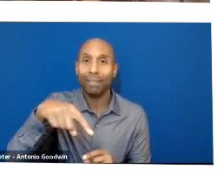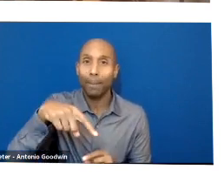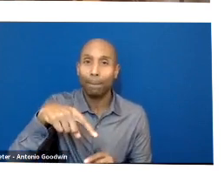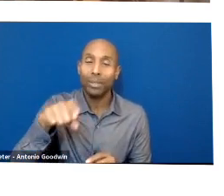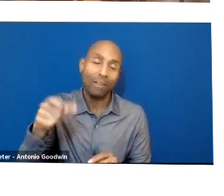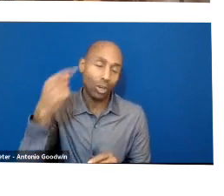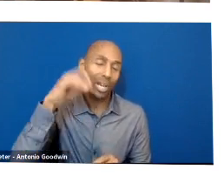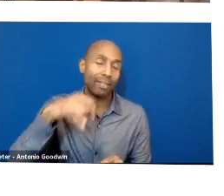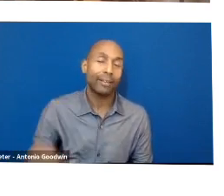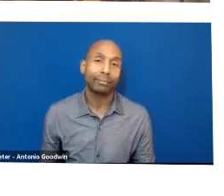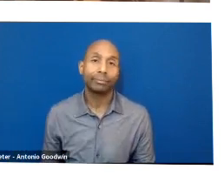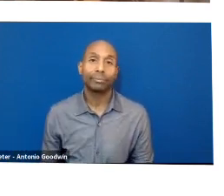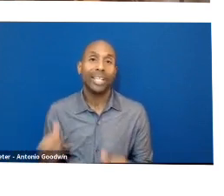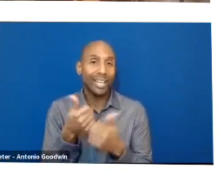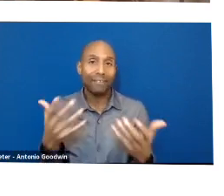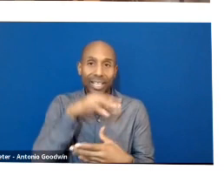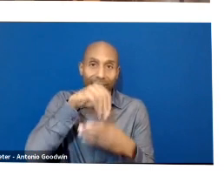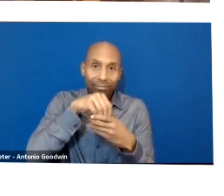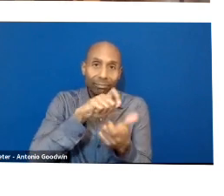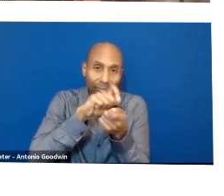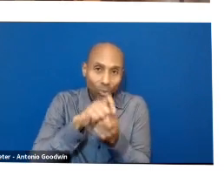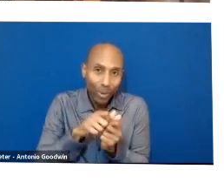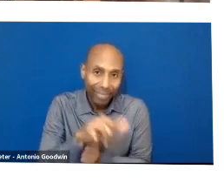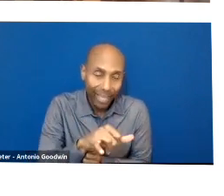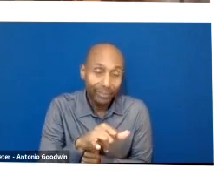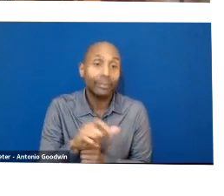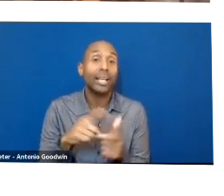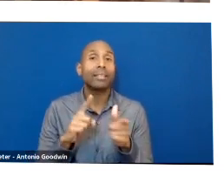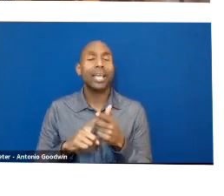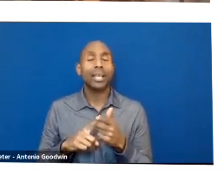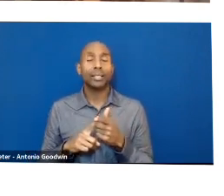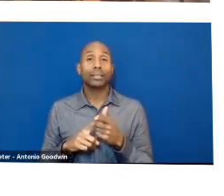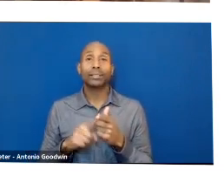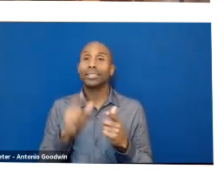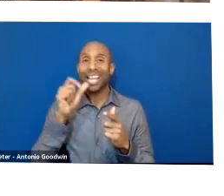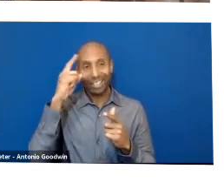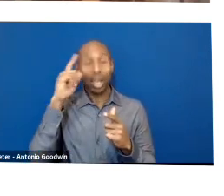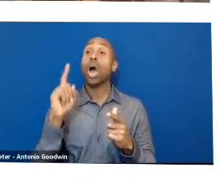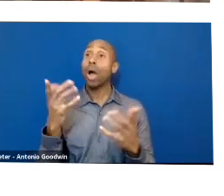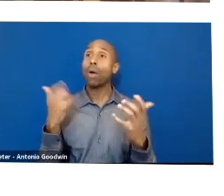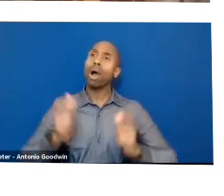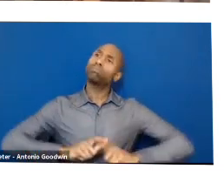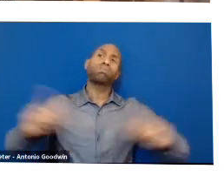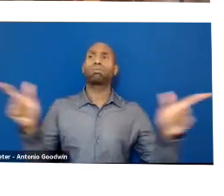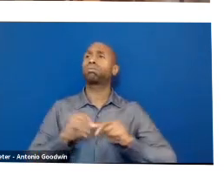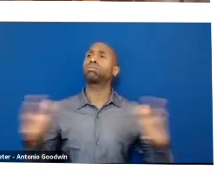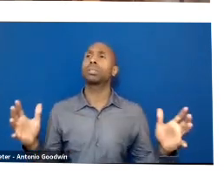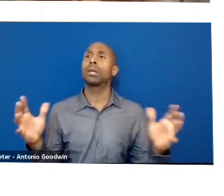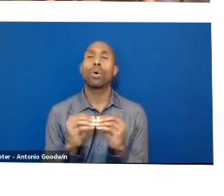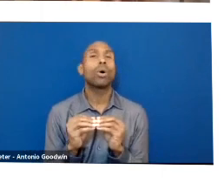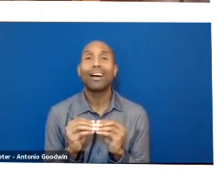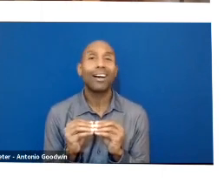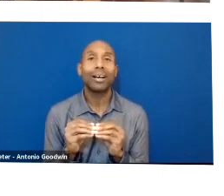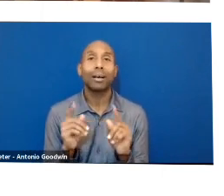Then you need to think about scaling down and decentralizing. And when you're thinking about that, you could also think about decolonizing,